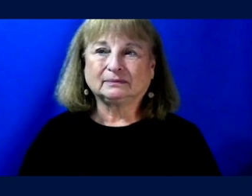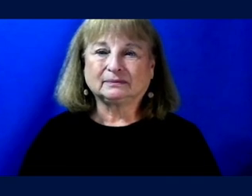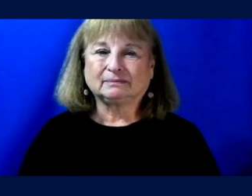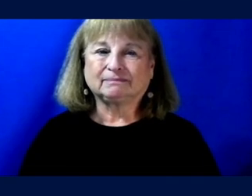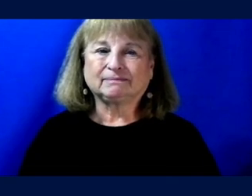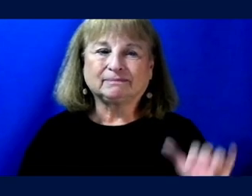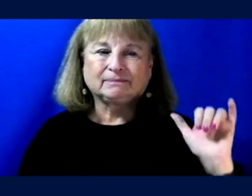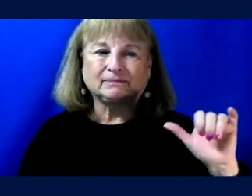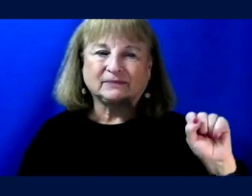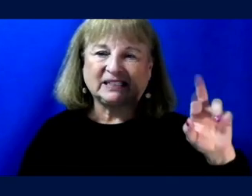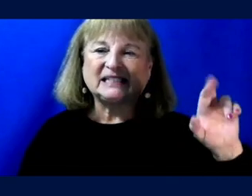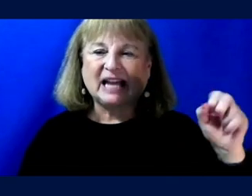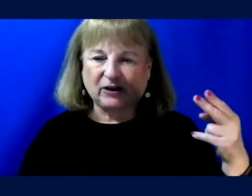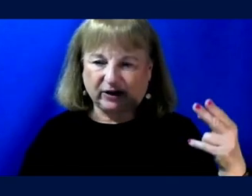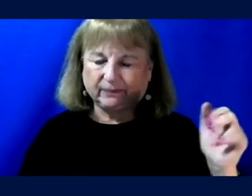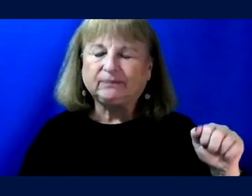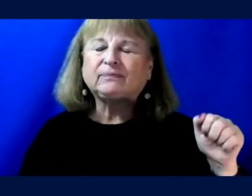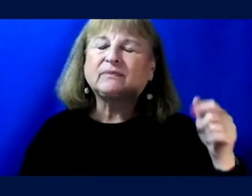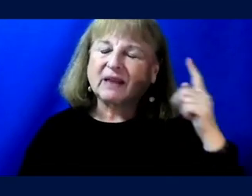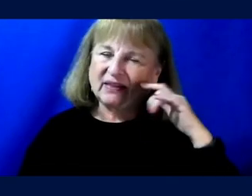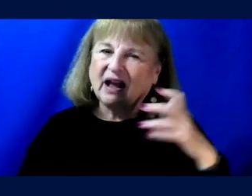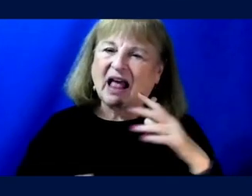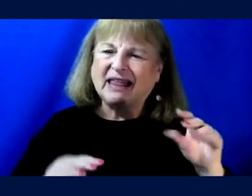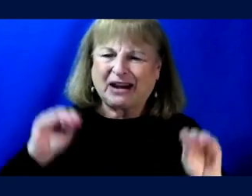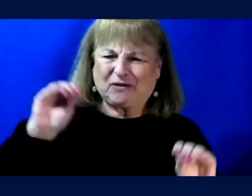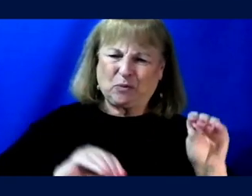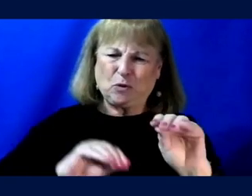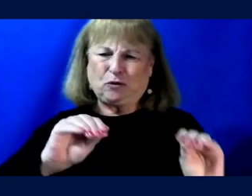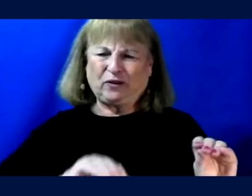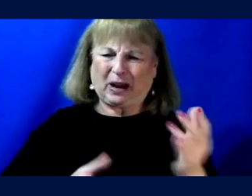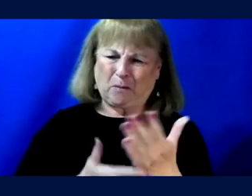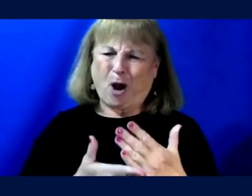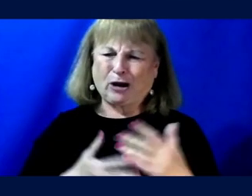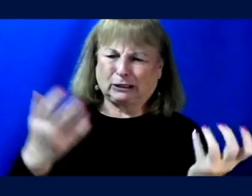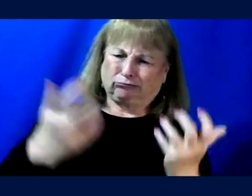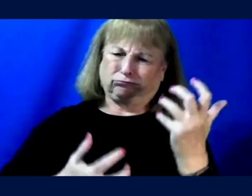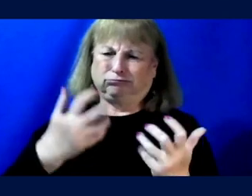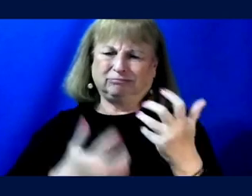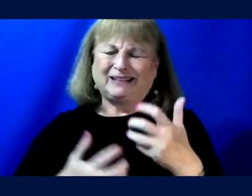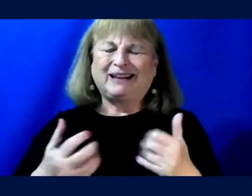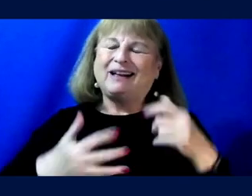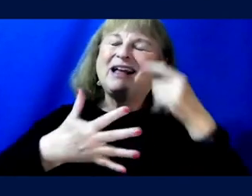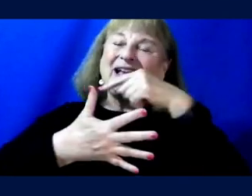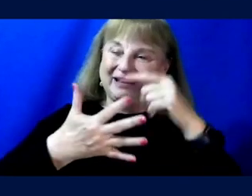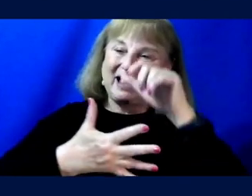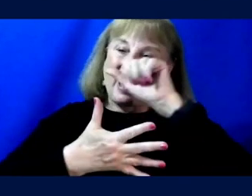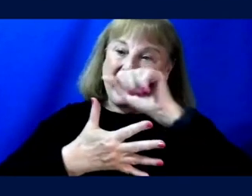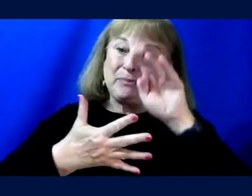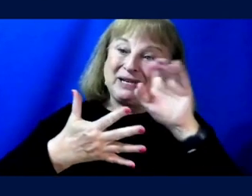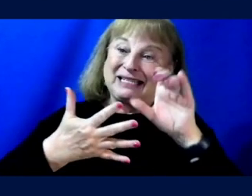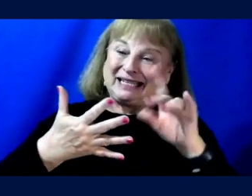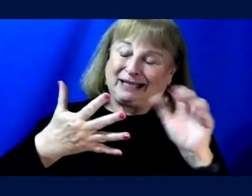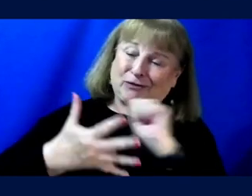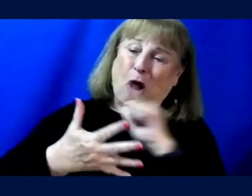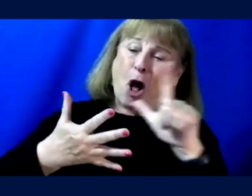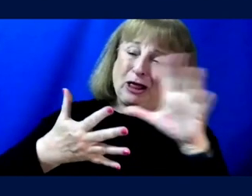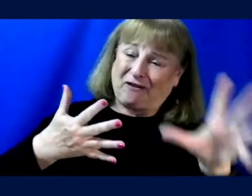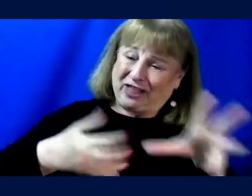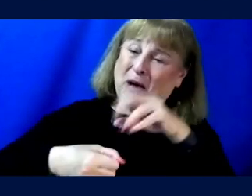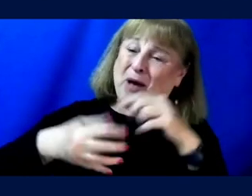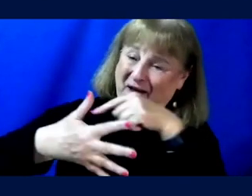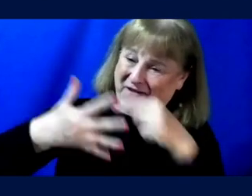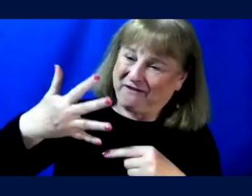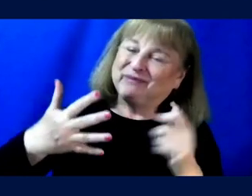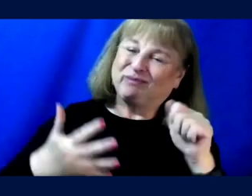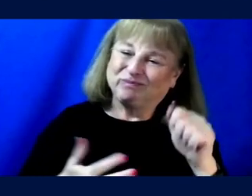Yeah, I think there's a lot of moving parts here. And is there like a D all of the above answer here? Um, I, I